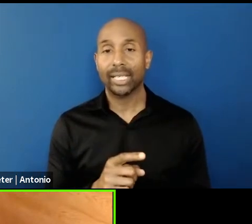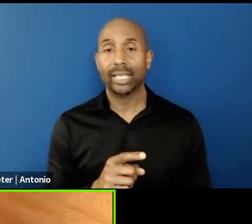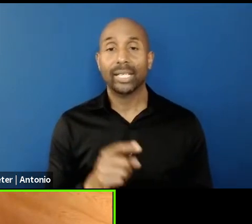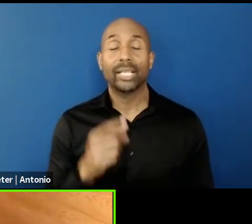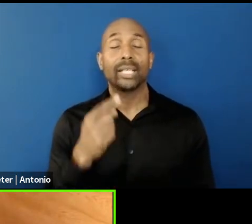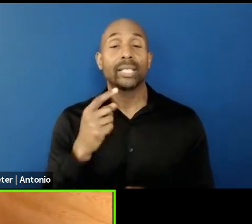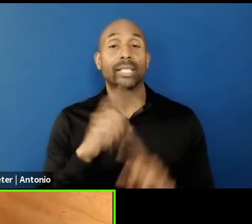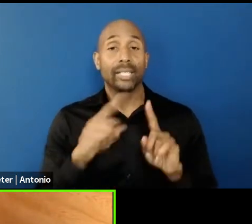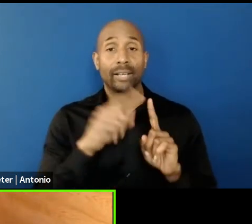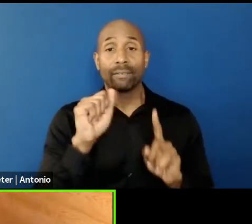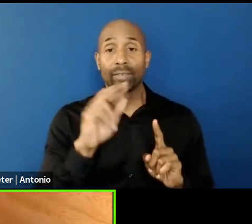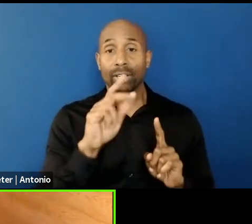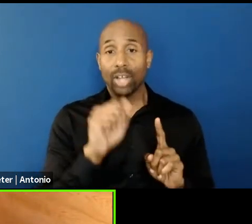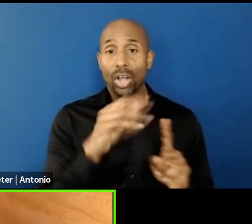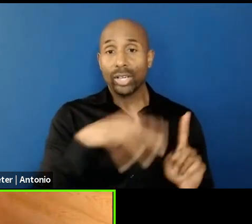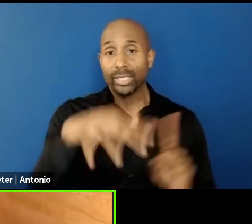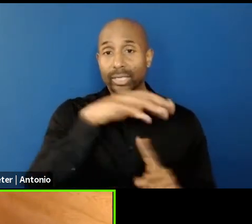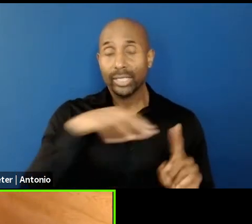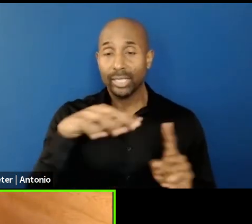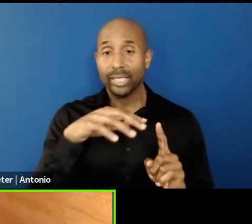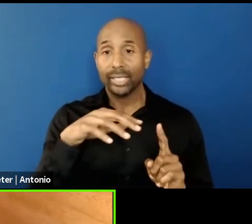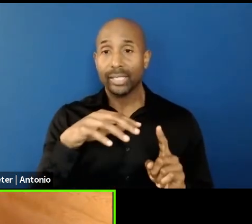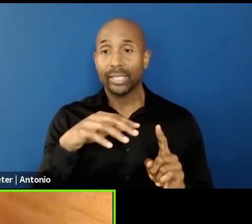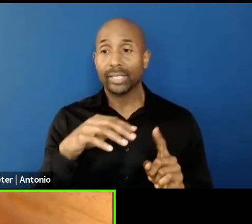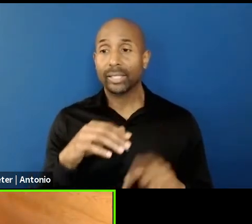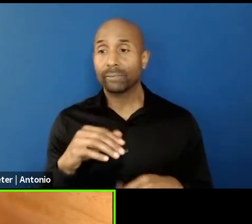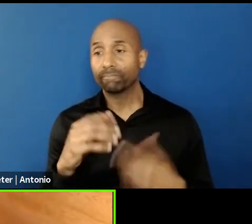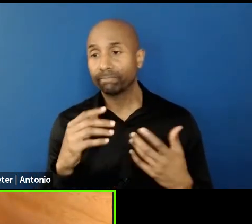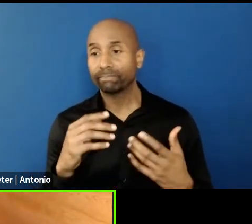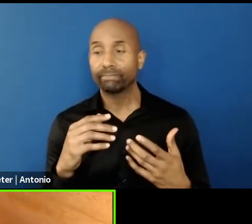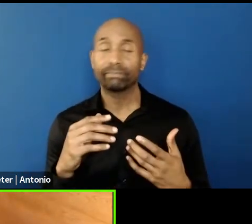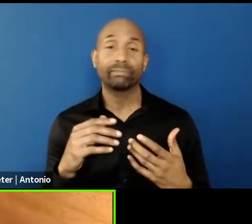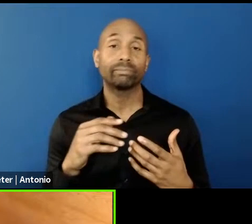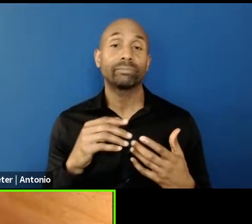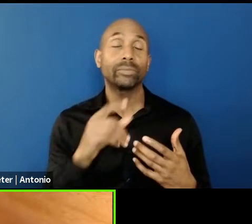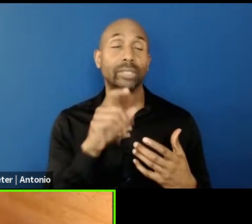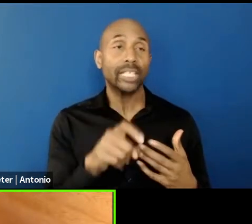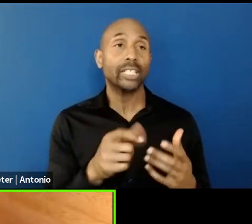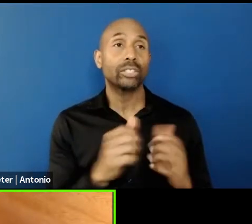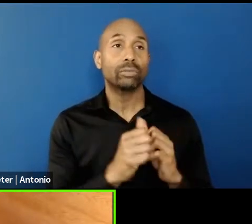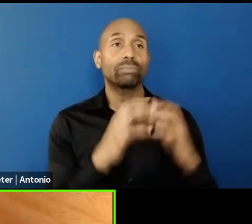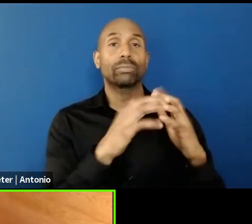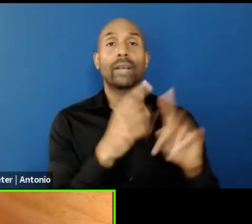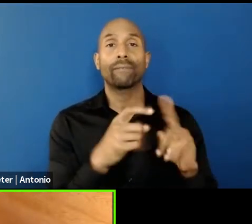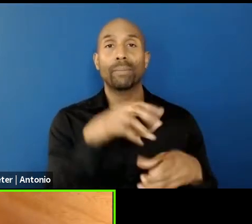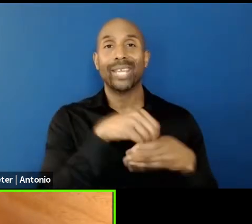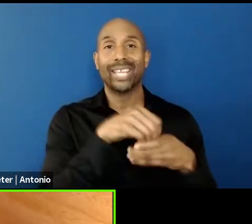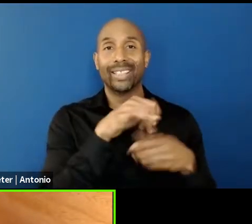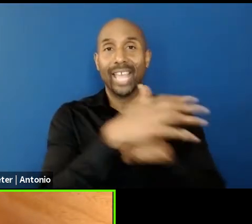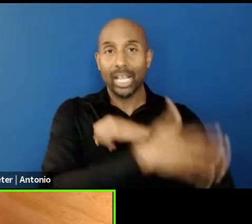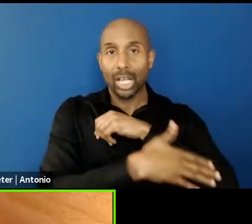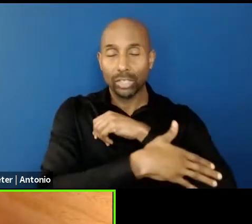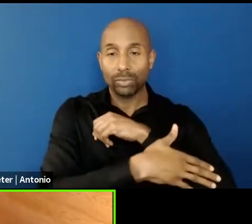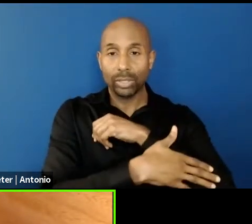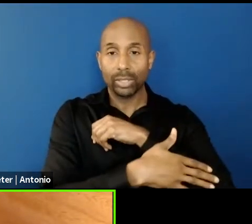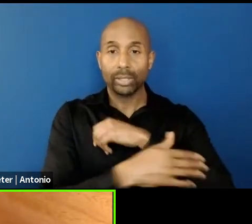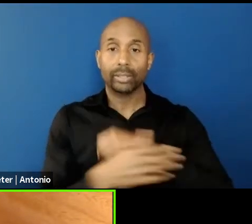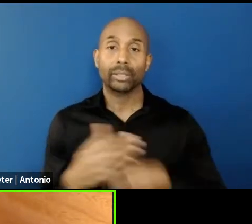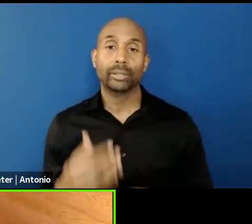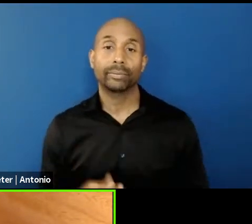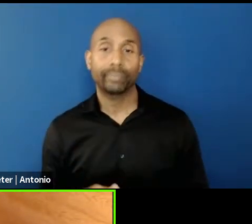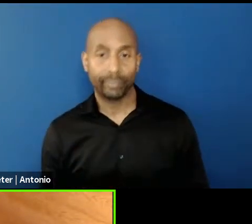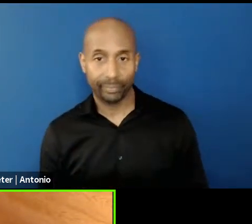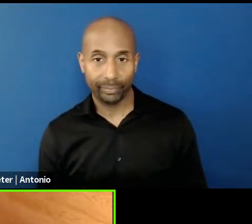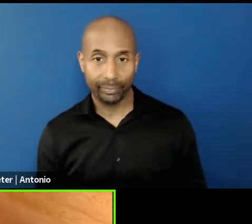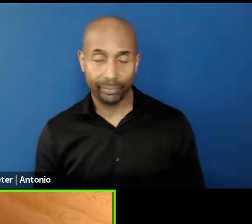scenes in, in countries outside of the Western, Western world should grow from within, you know? So I, I used to look at it a lot.